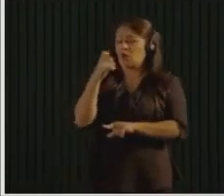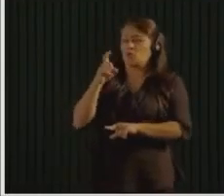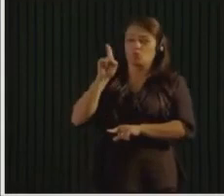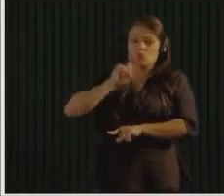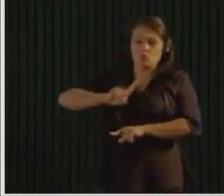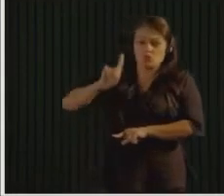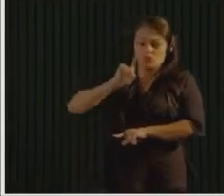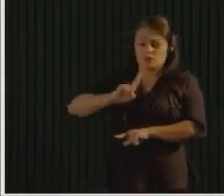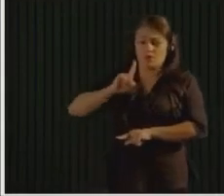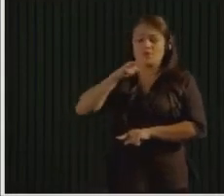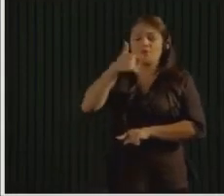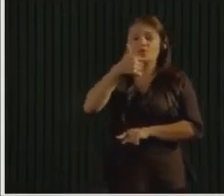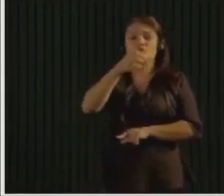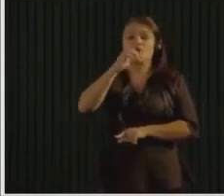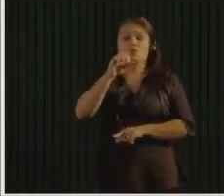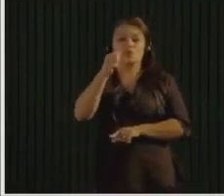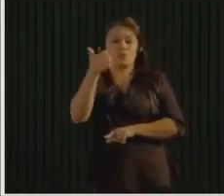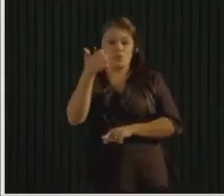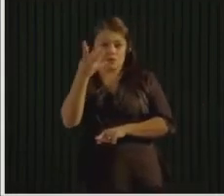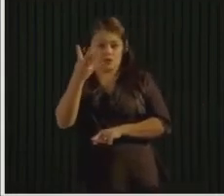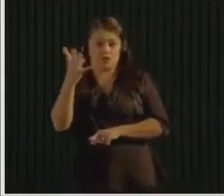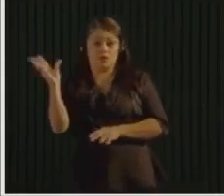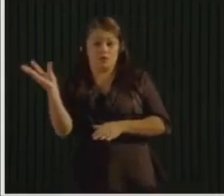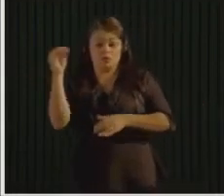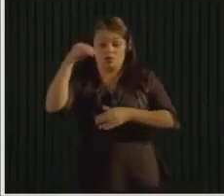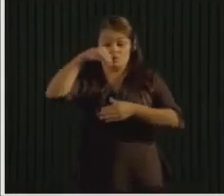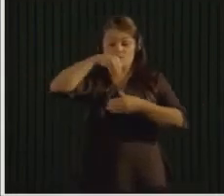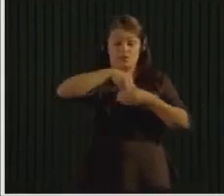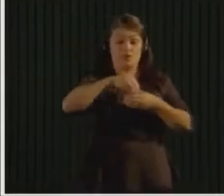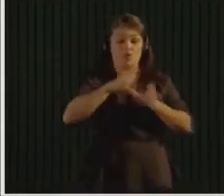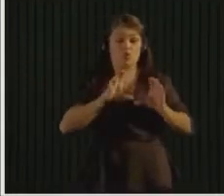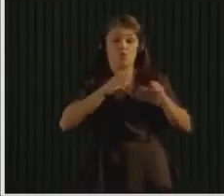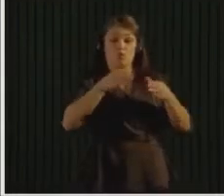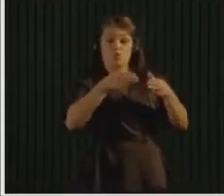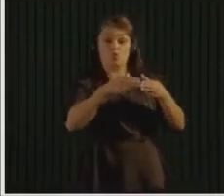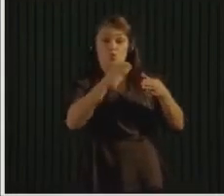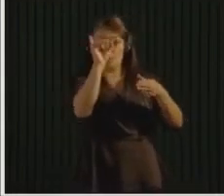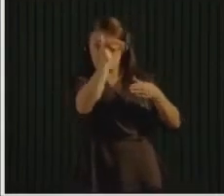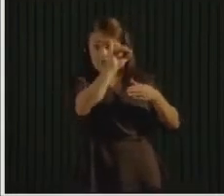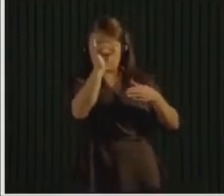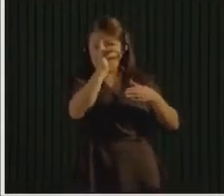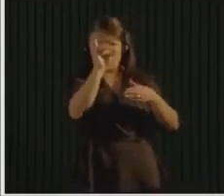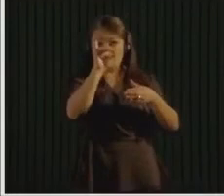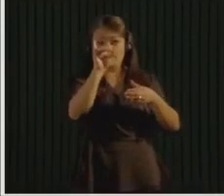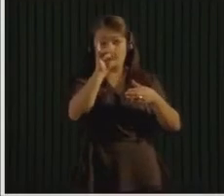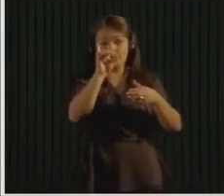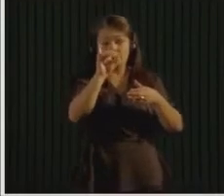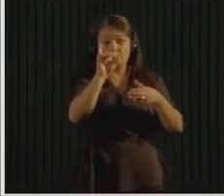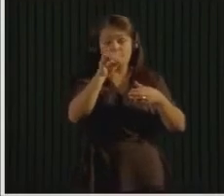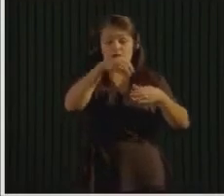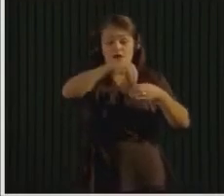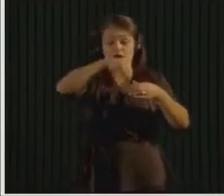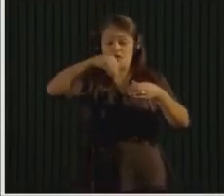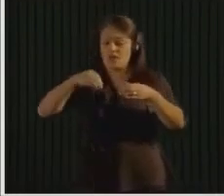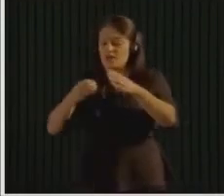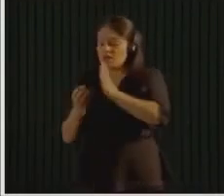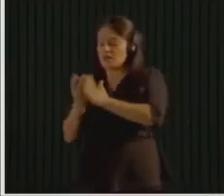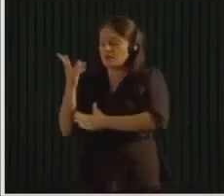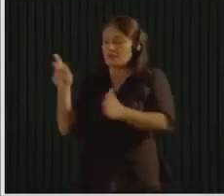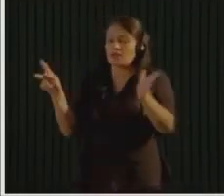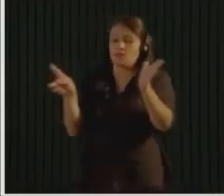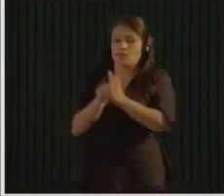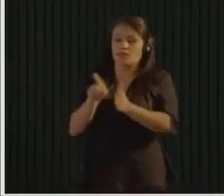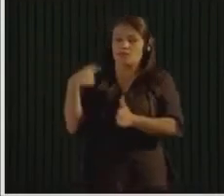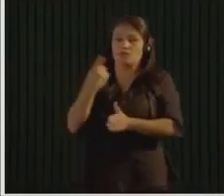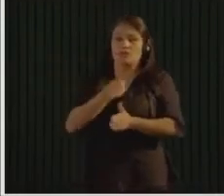international movement with Zero Waste Europe and Zero Waste Brazil and Zero Waste Philippines. We wanted to be a part of